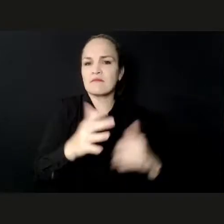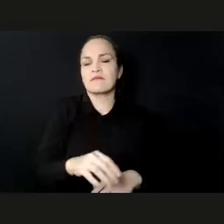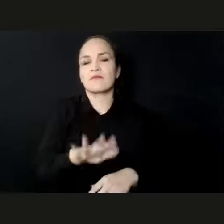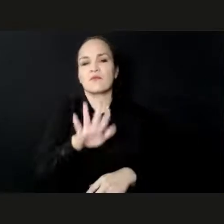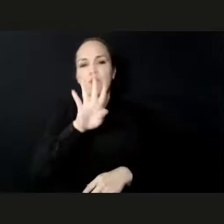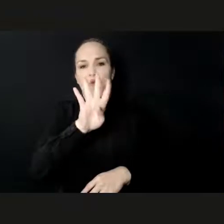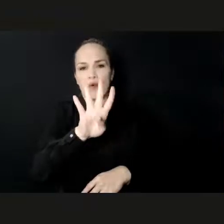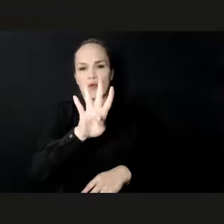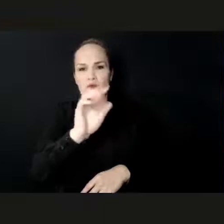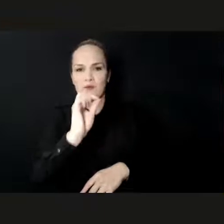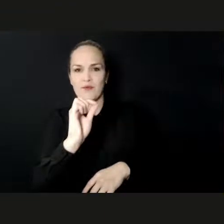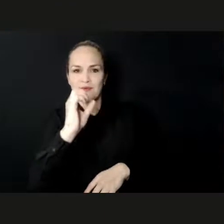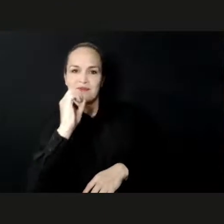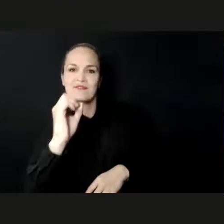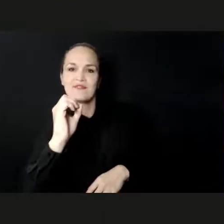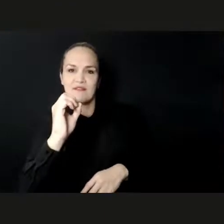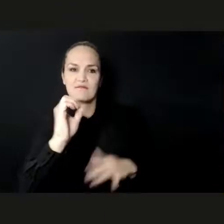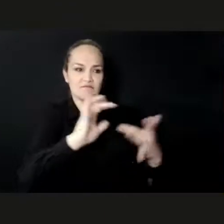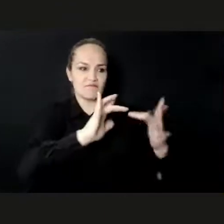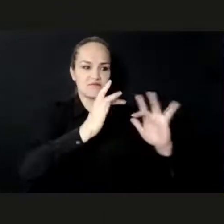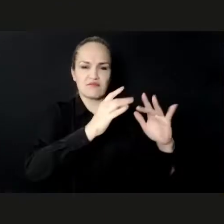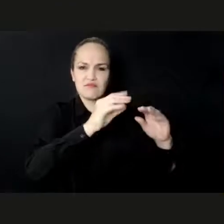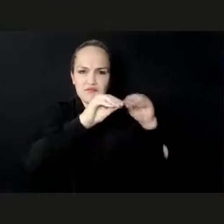Distinguished panellists and participants,